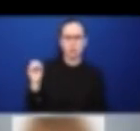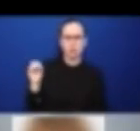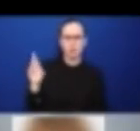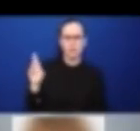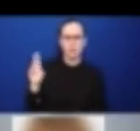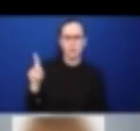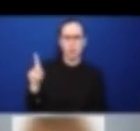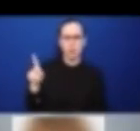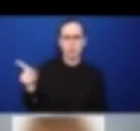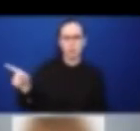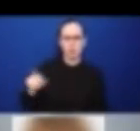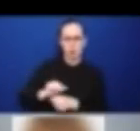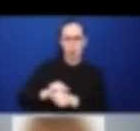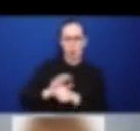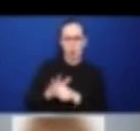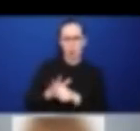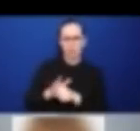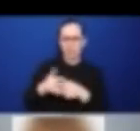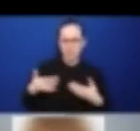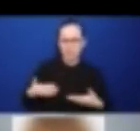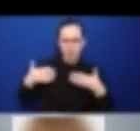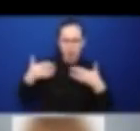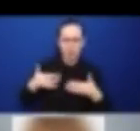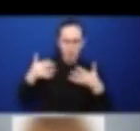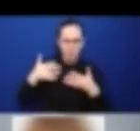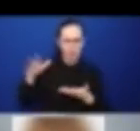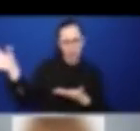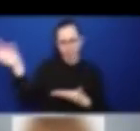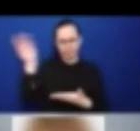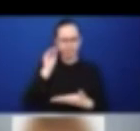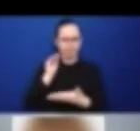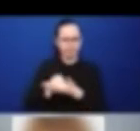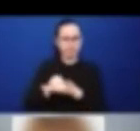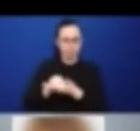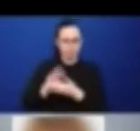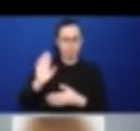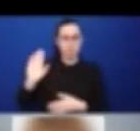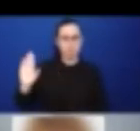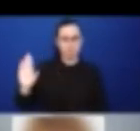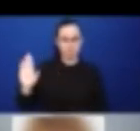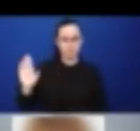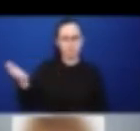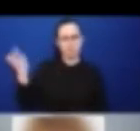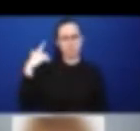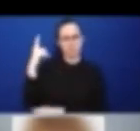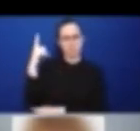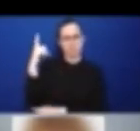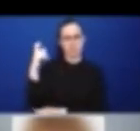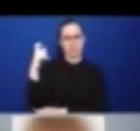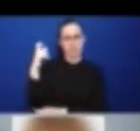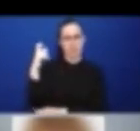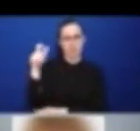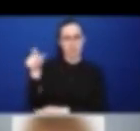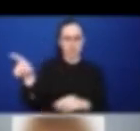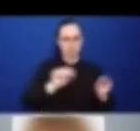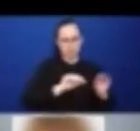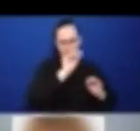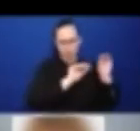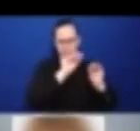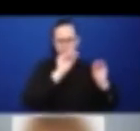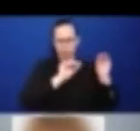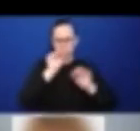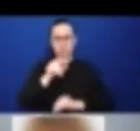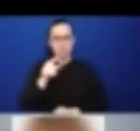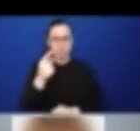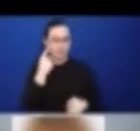pandemic. We look and see that following the initial kind of rise and spike in the